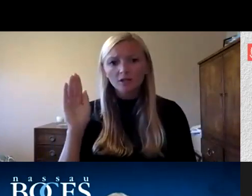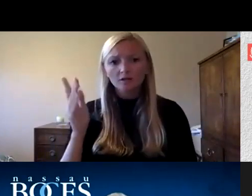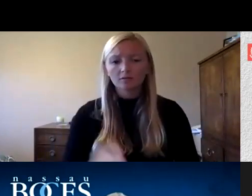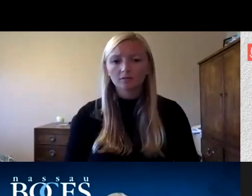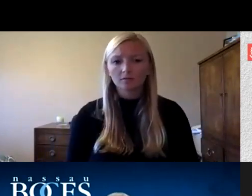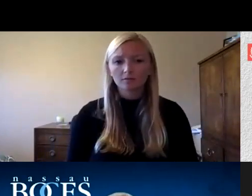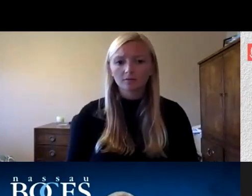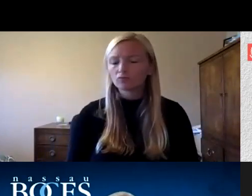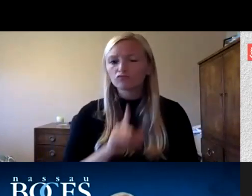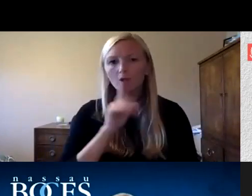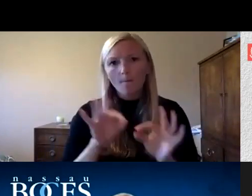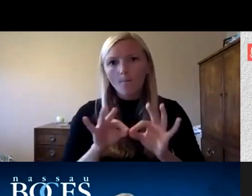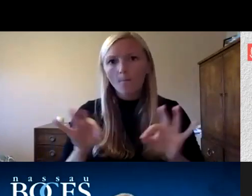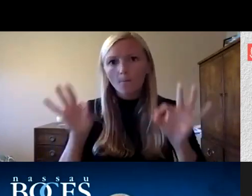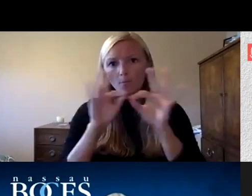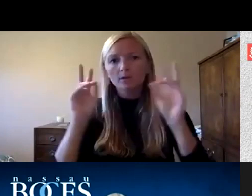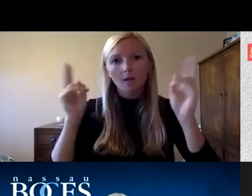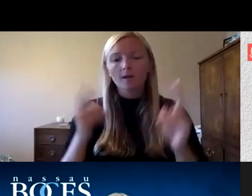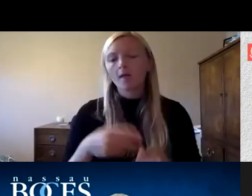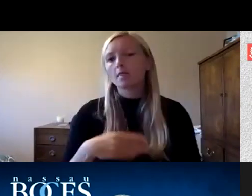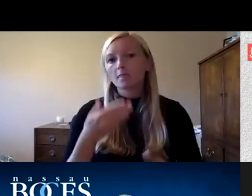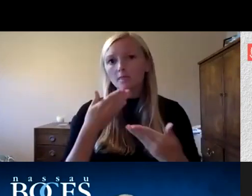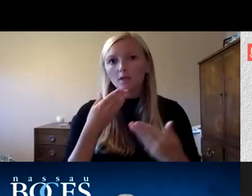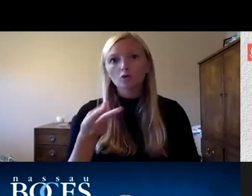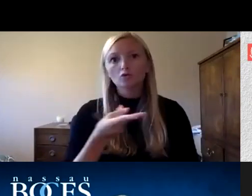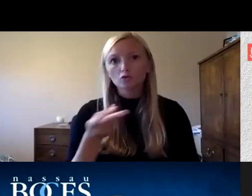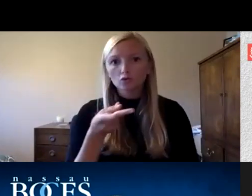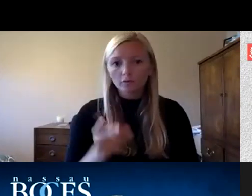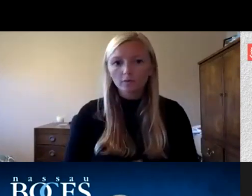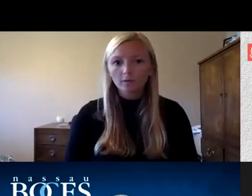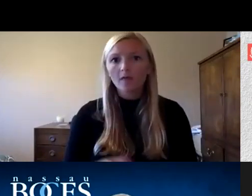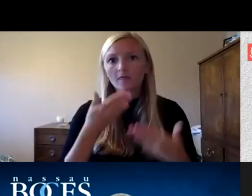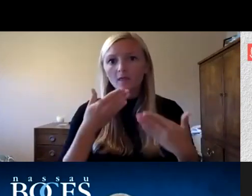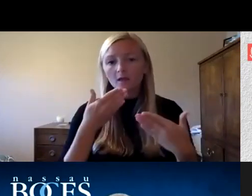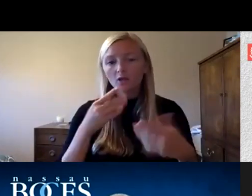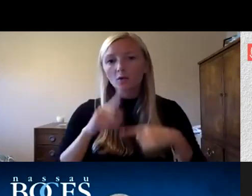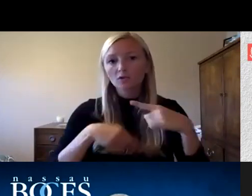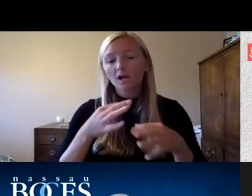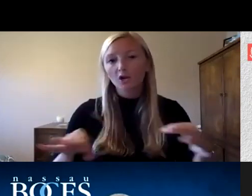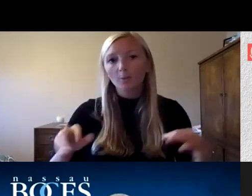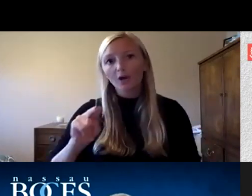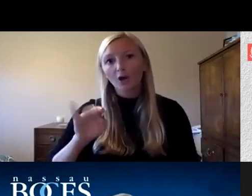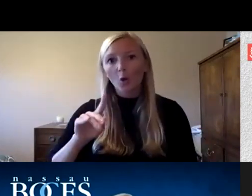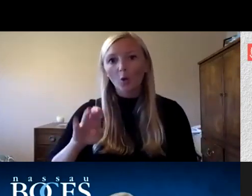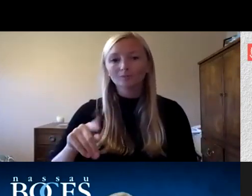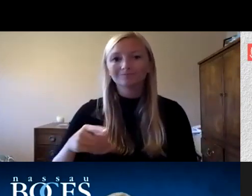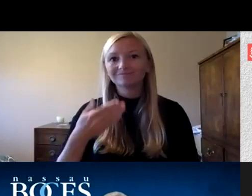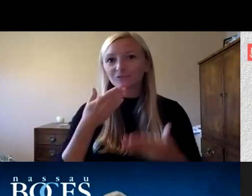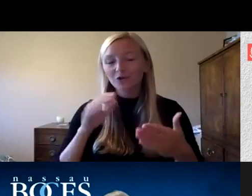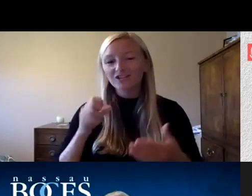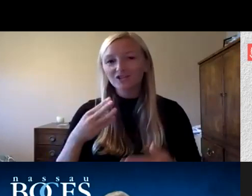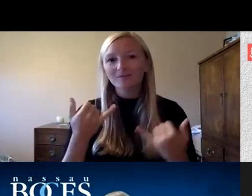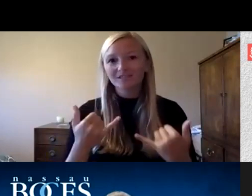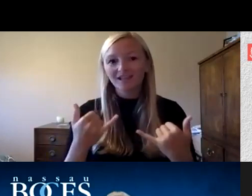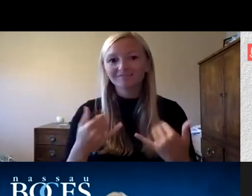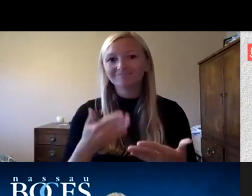important topic so thank you both very much uh thanks as well to our sign interpreter nicole o'donnell who did a great job today